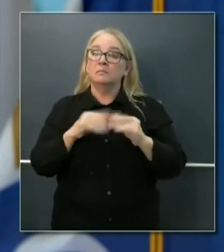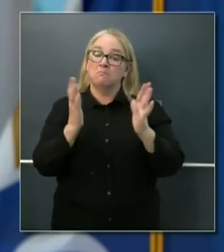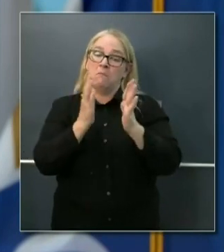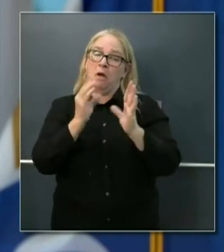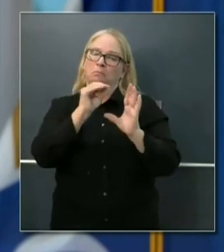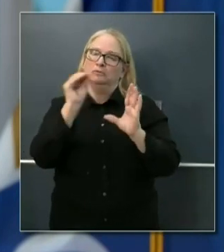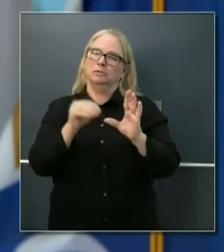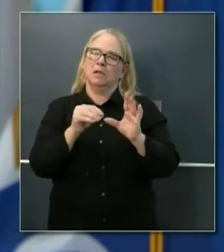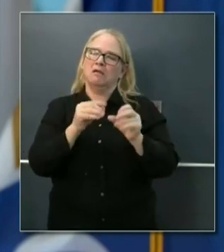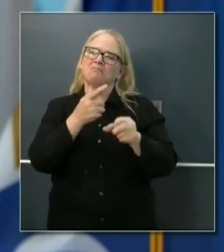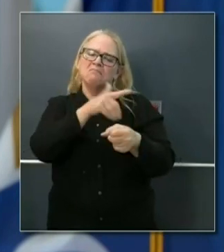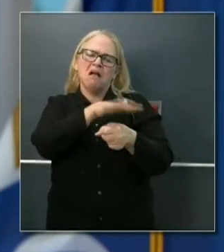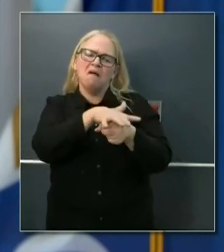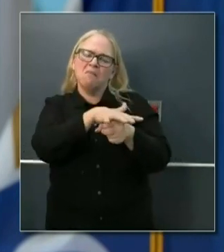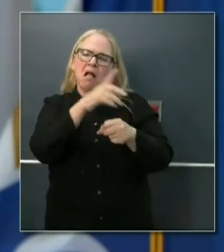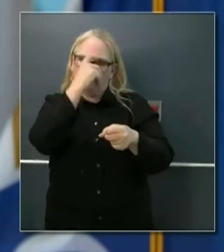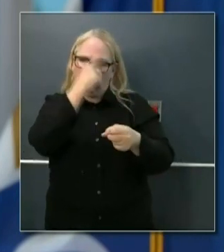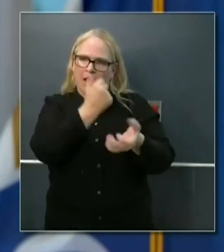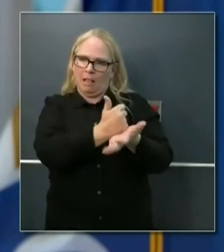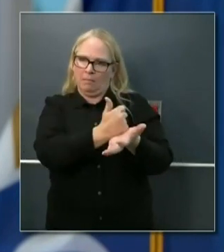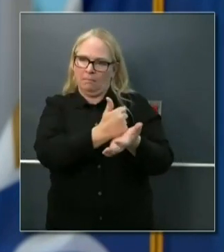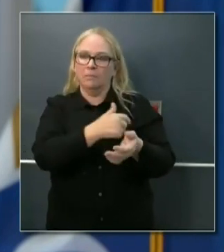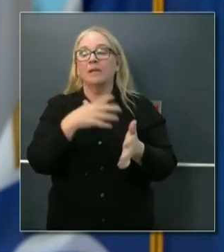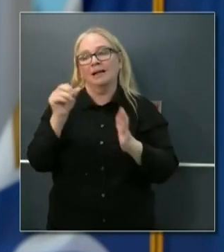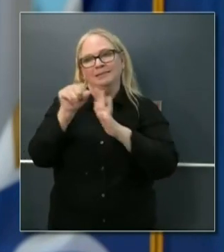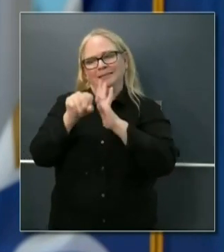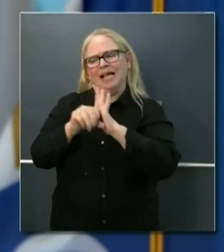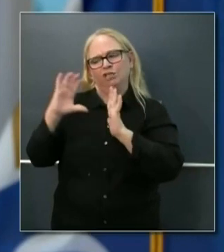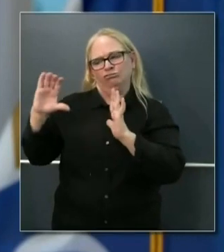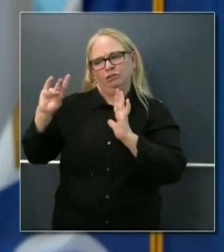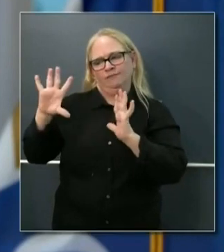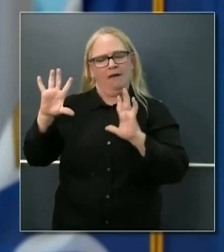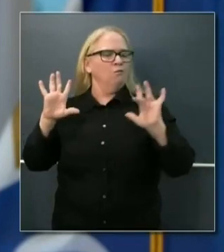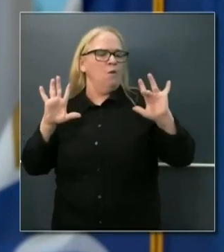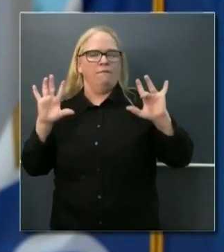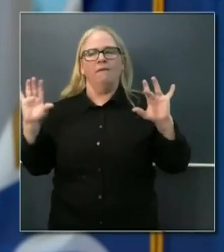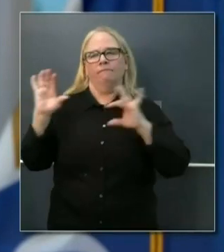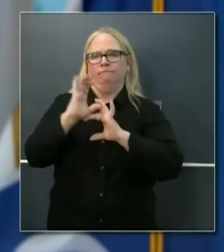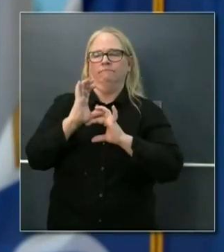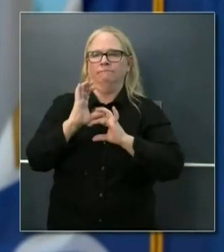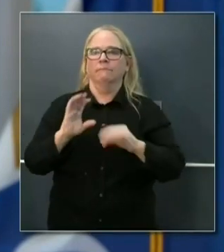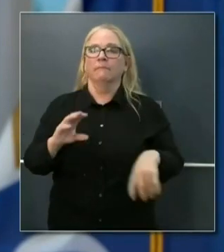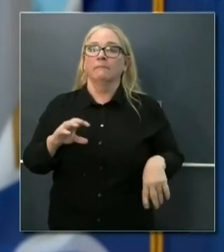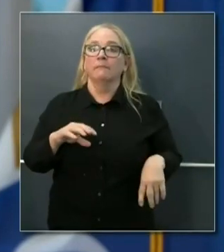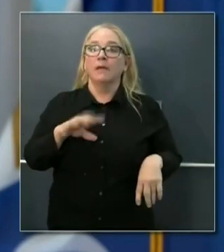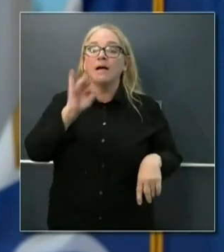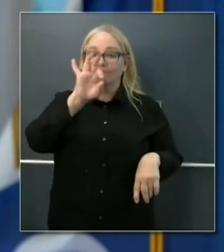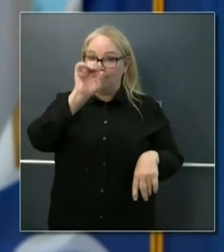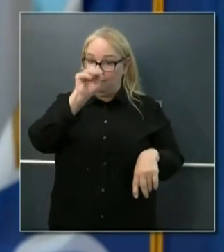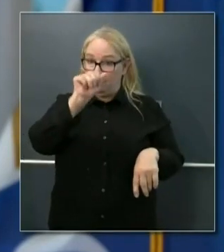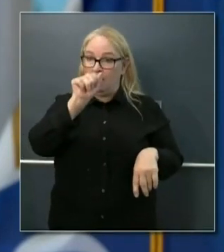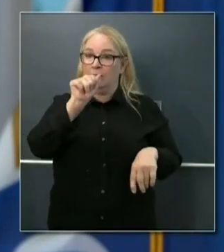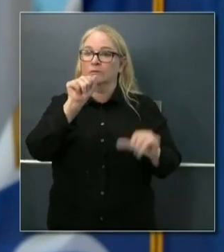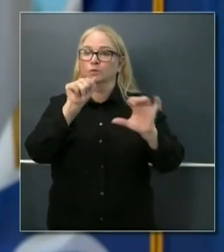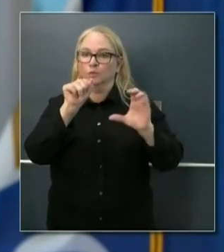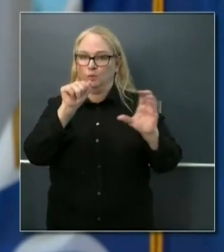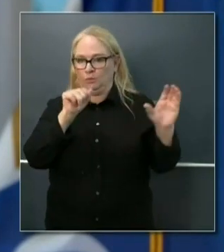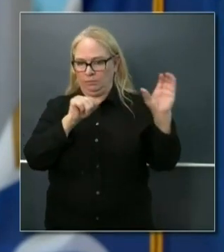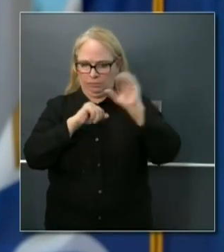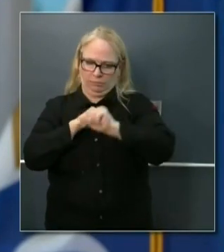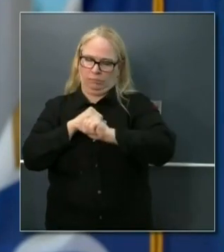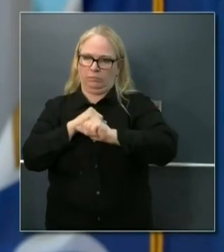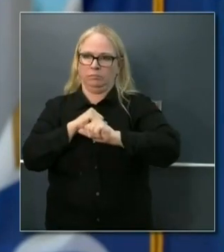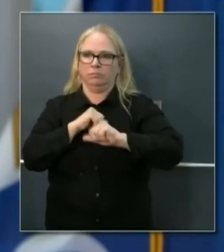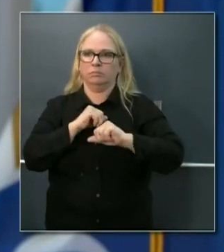The state picks up a disproportionate share of that, and again, FEMA in our federal partnership picks up the rest. The